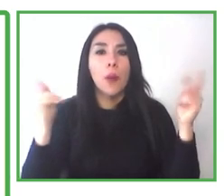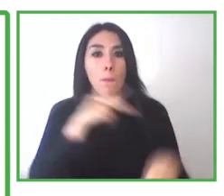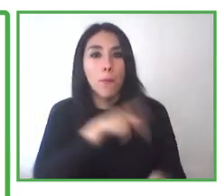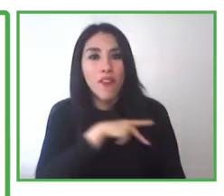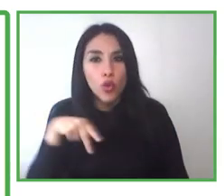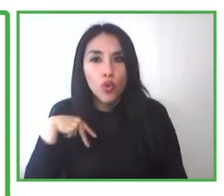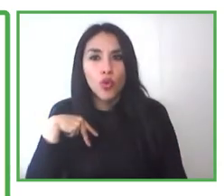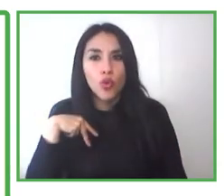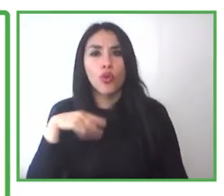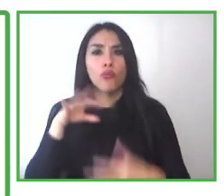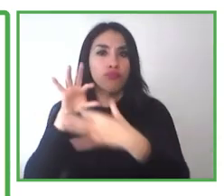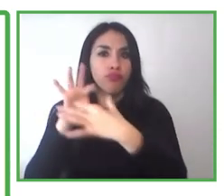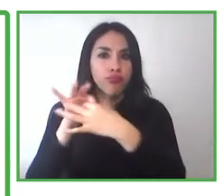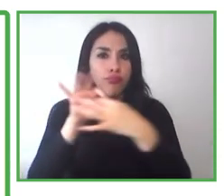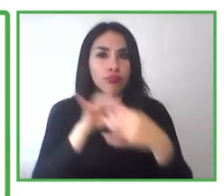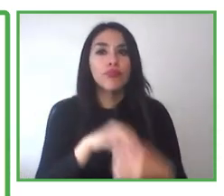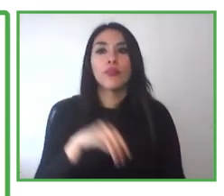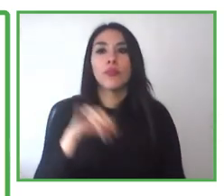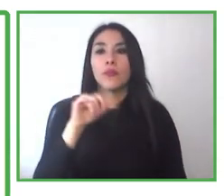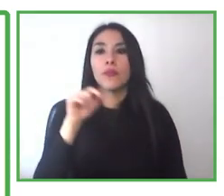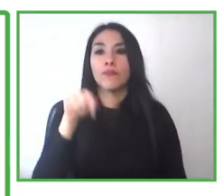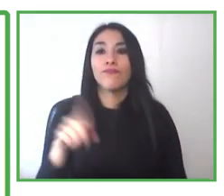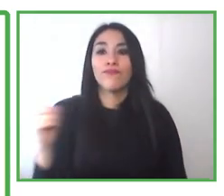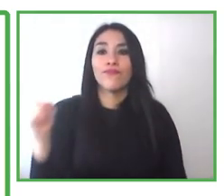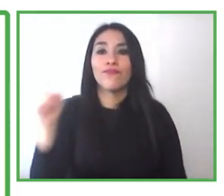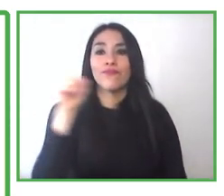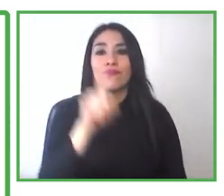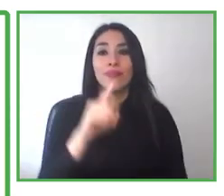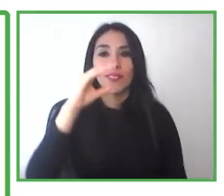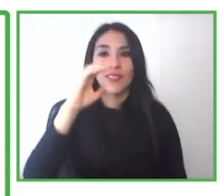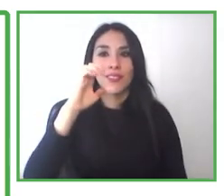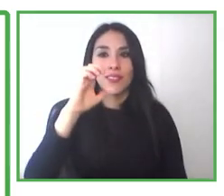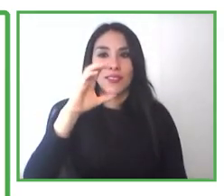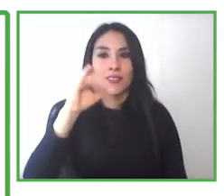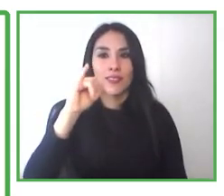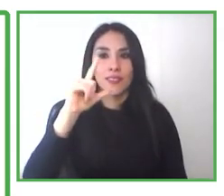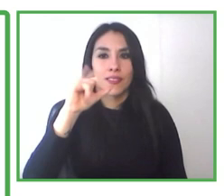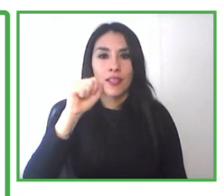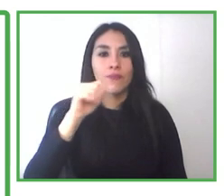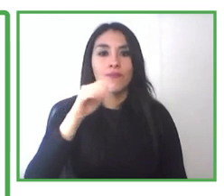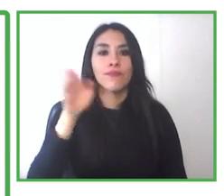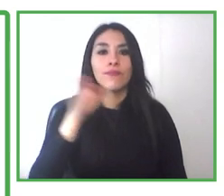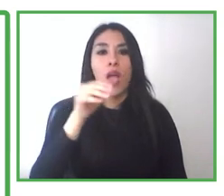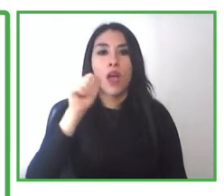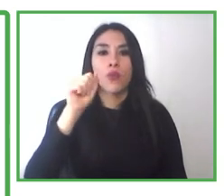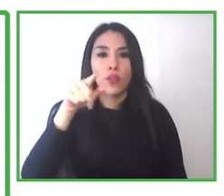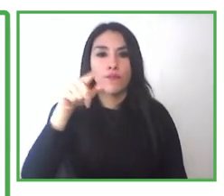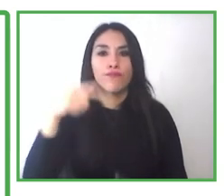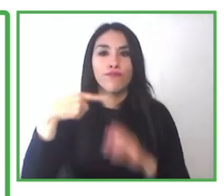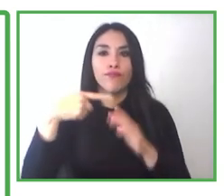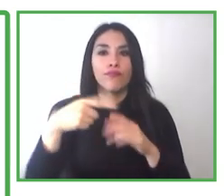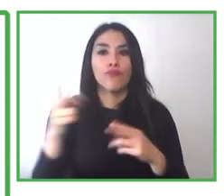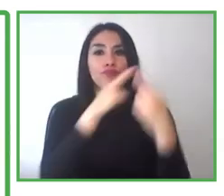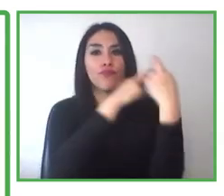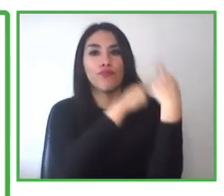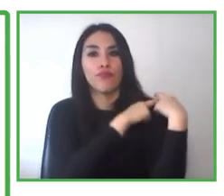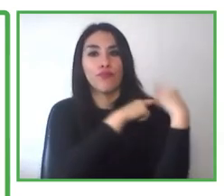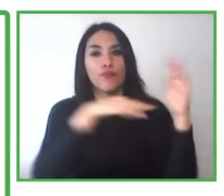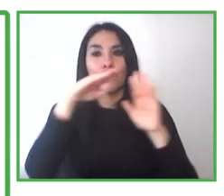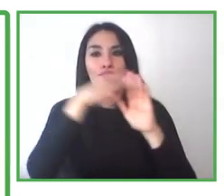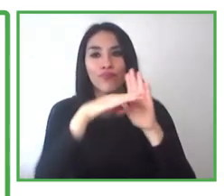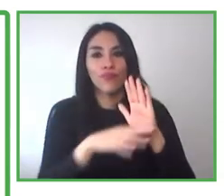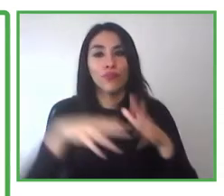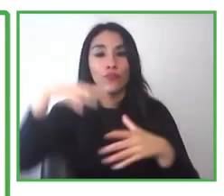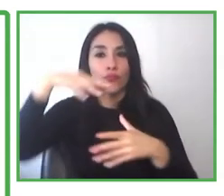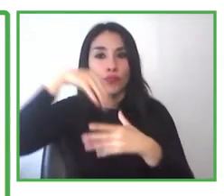Cecilia Ahumada also from the municipality. She's in charge of the program. She's